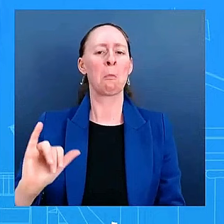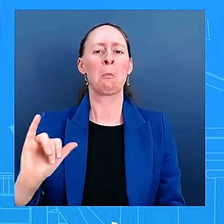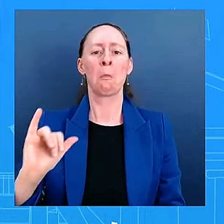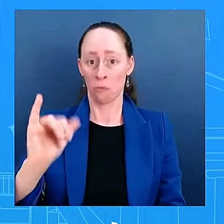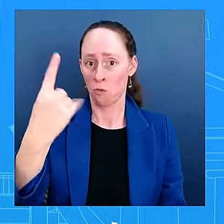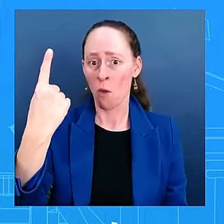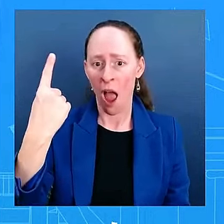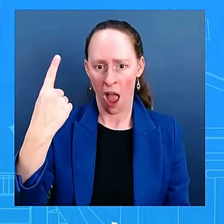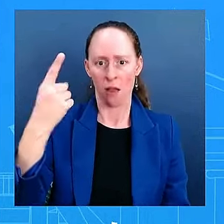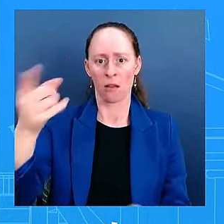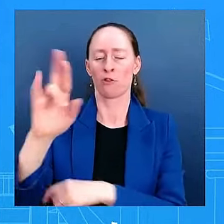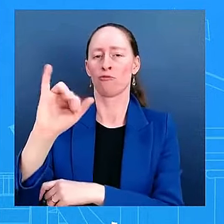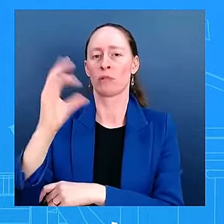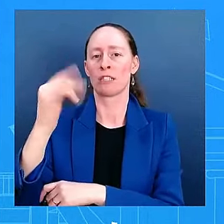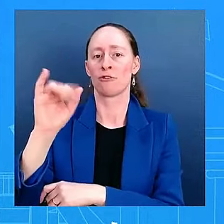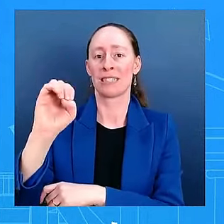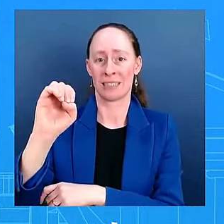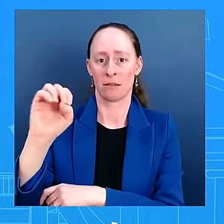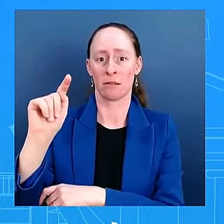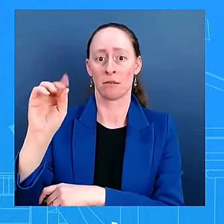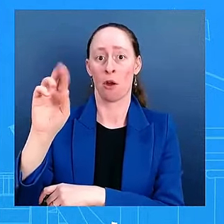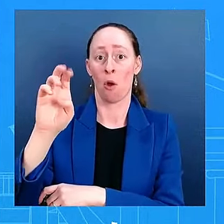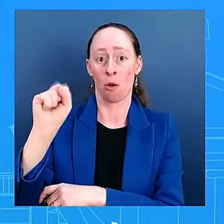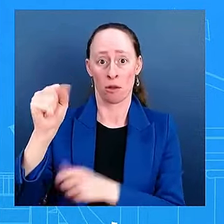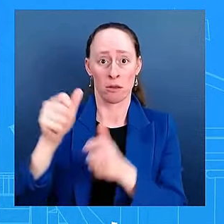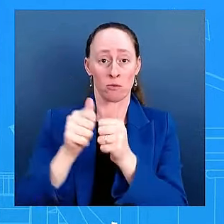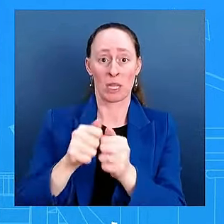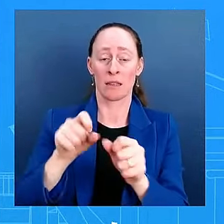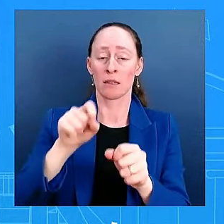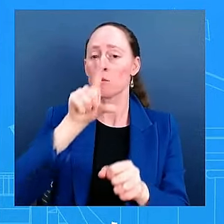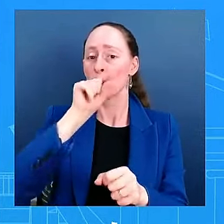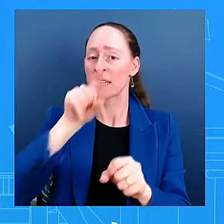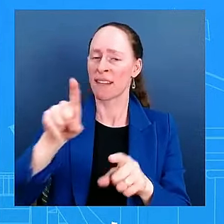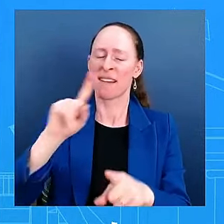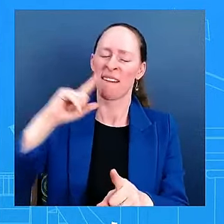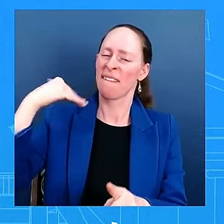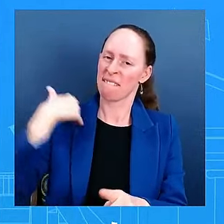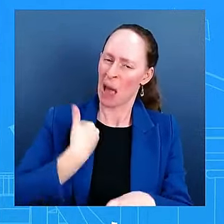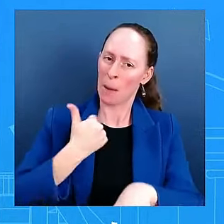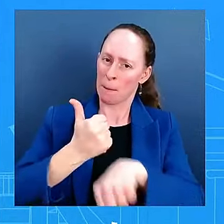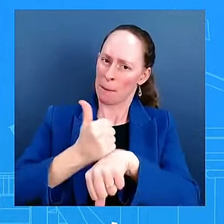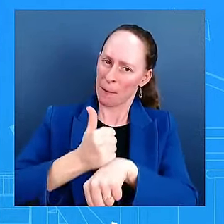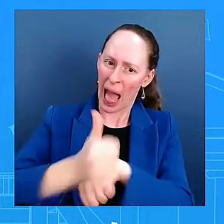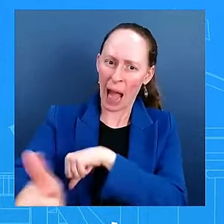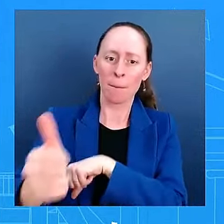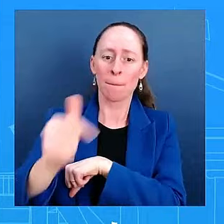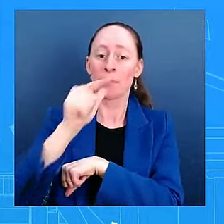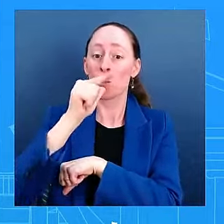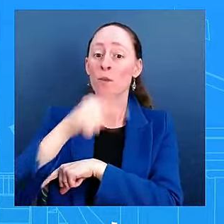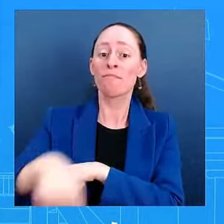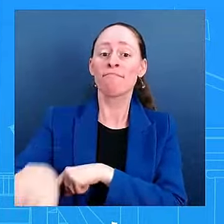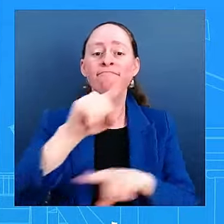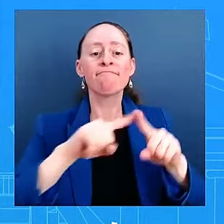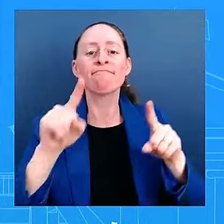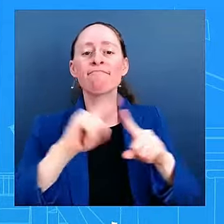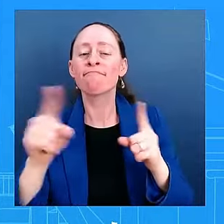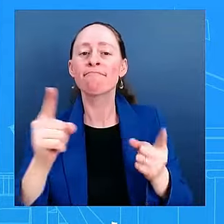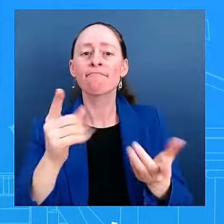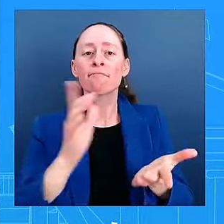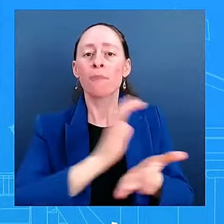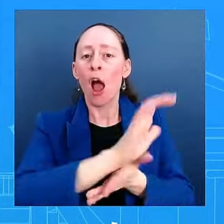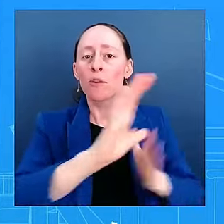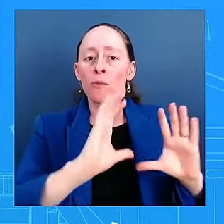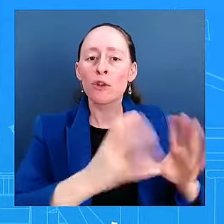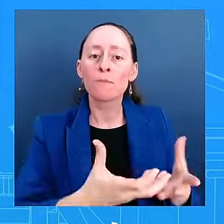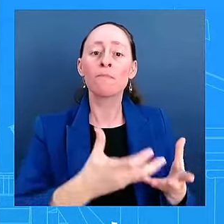Latinos, blacks, Asians, and Jews from the Democratic Party with absurdities like defund the police or from the river to the sea or Latinx.